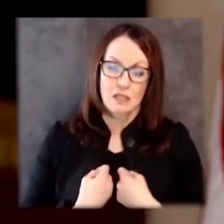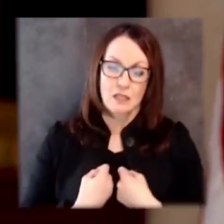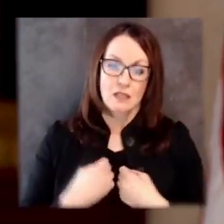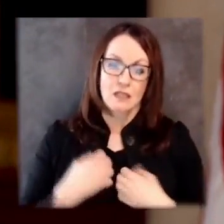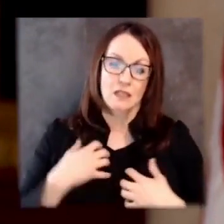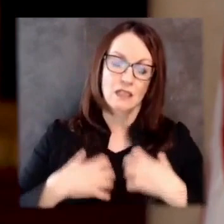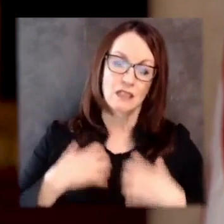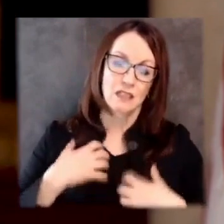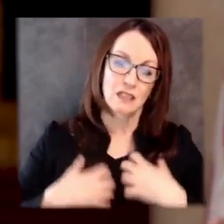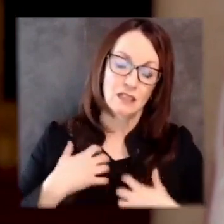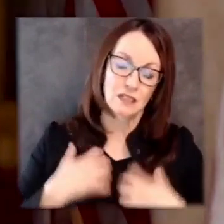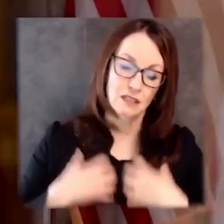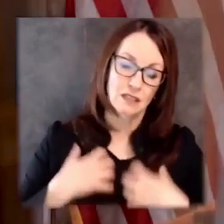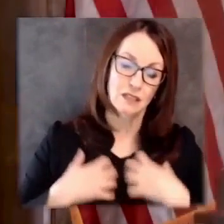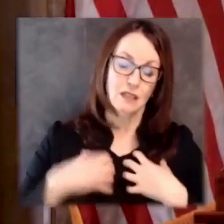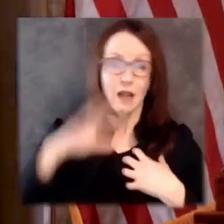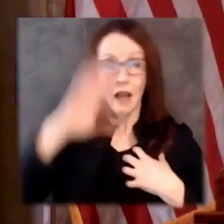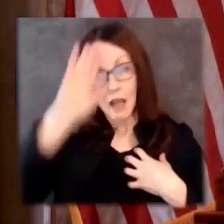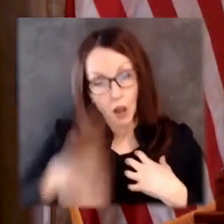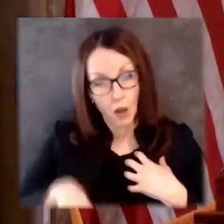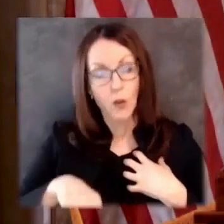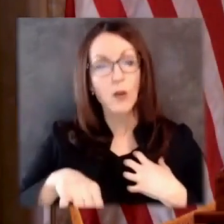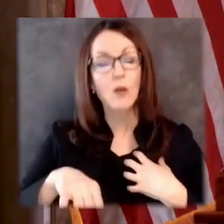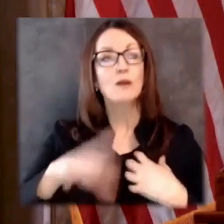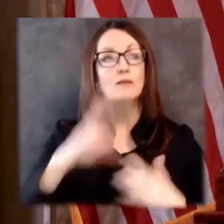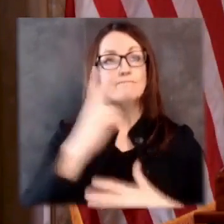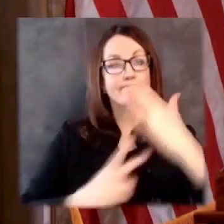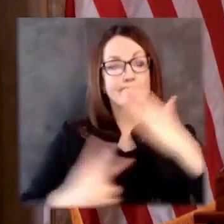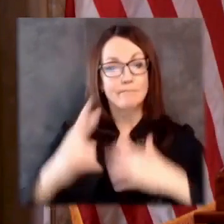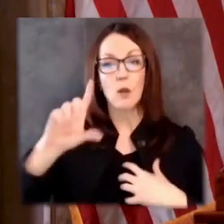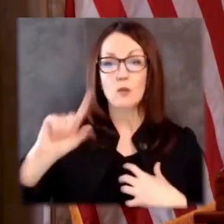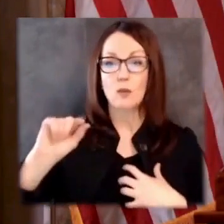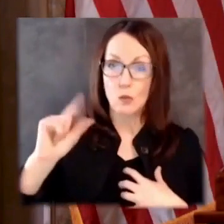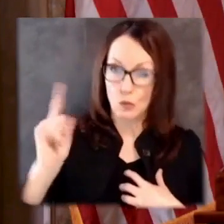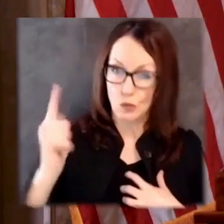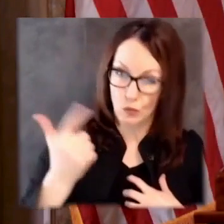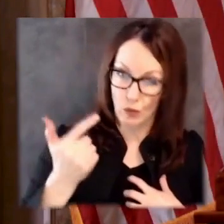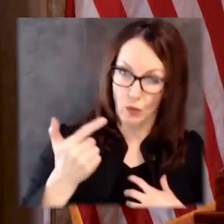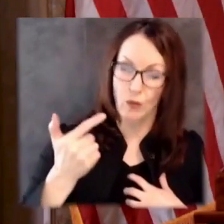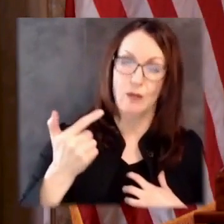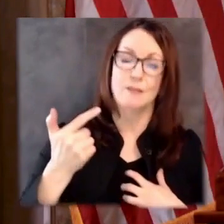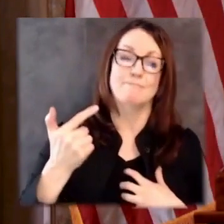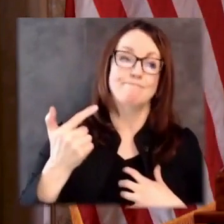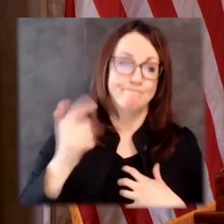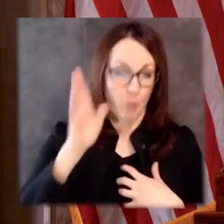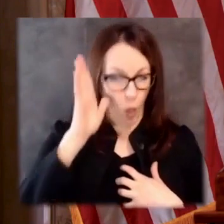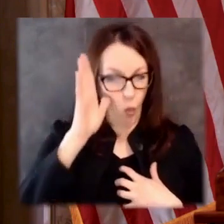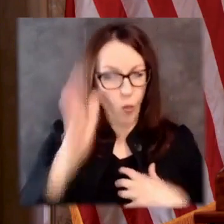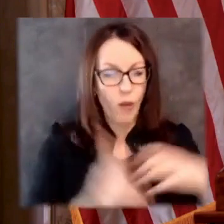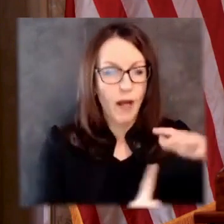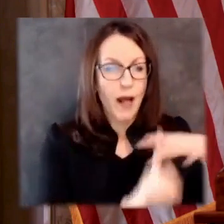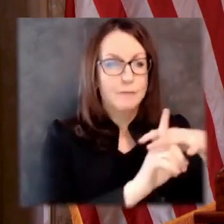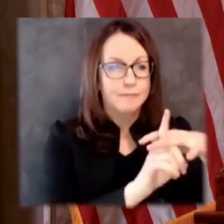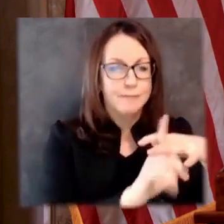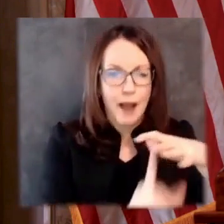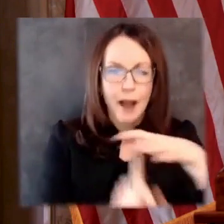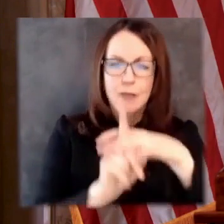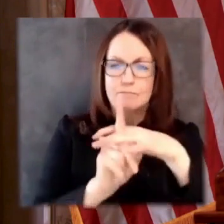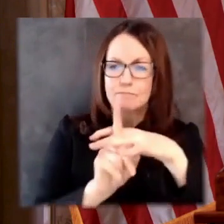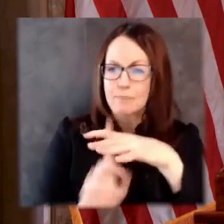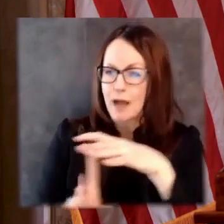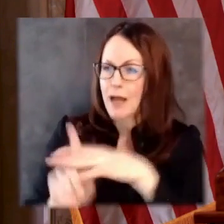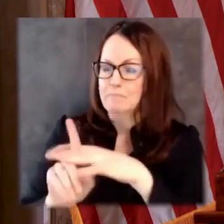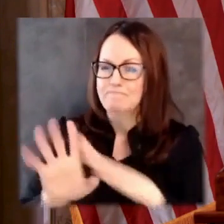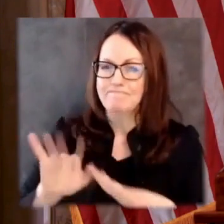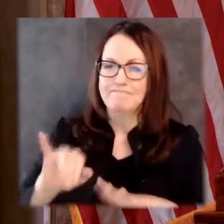may arise still this year. But as sure as we will face struggles, we'll take them on together. We've made